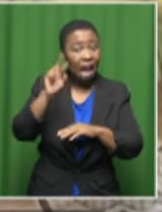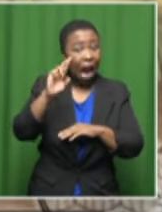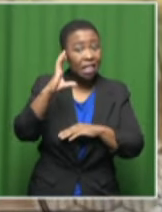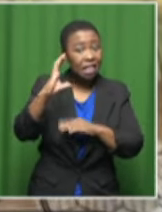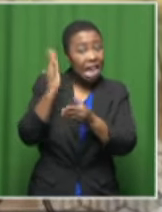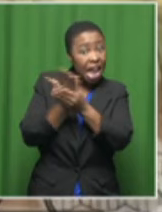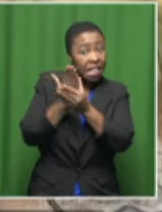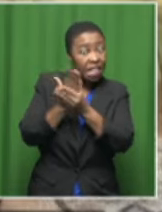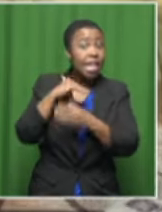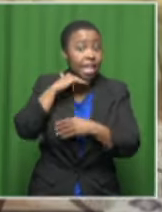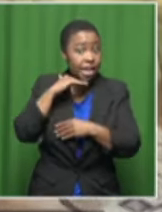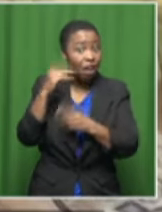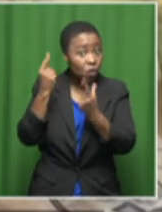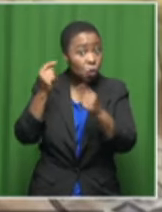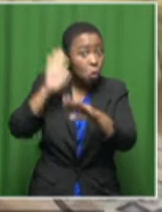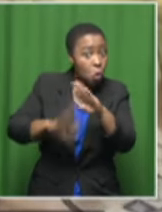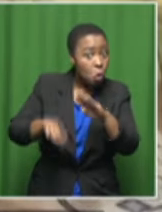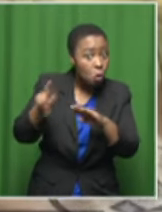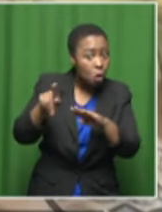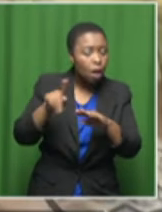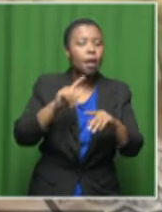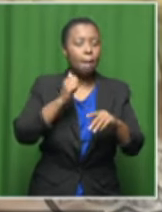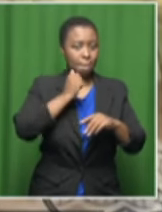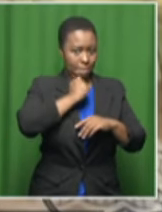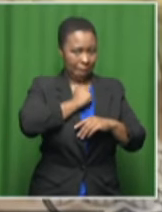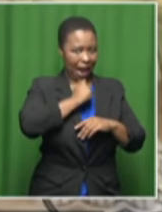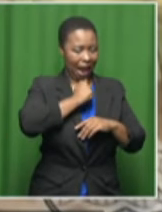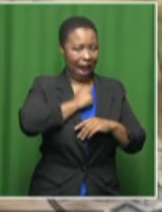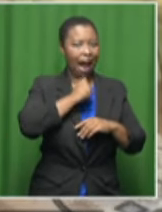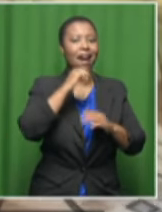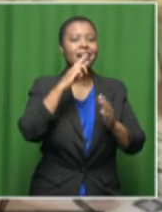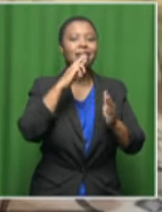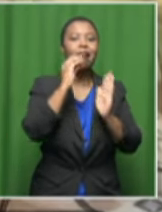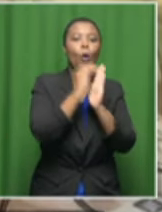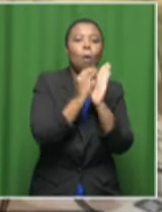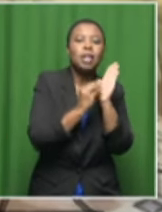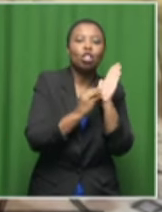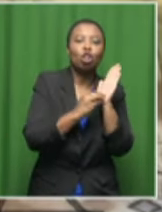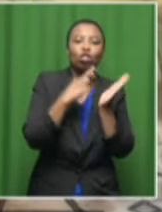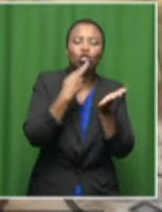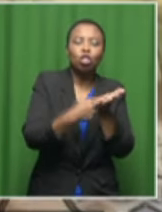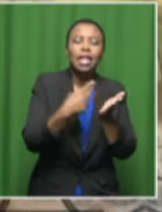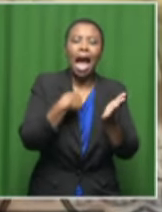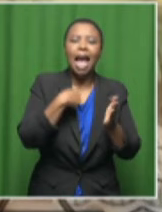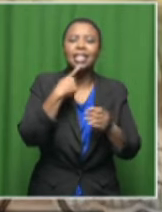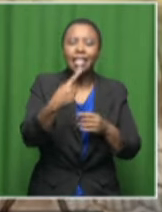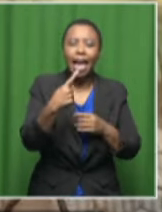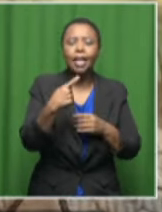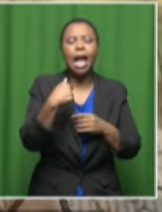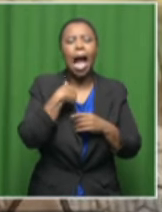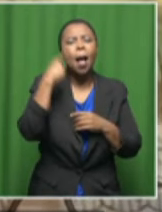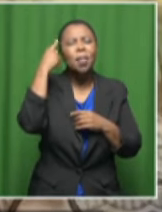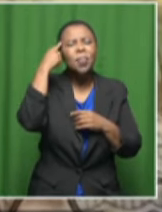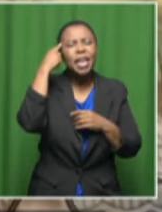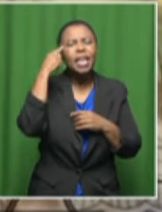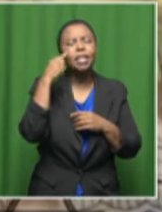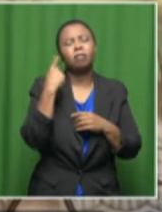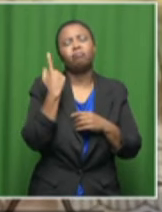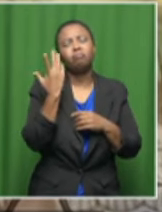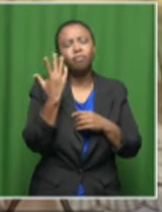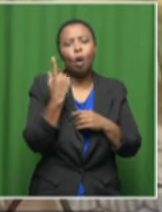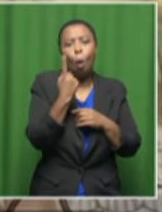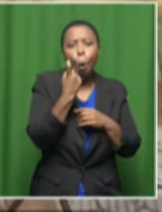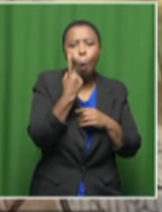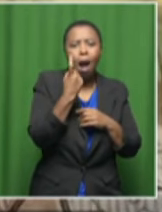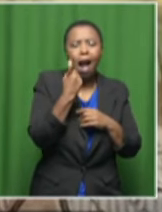cases. Then I said in my recommendations that I think this is one matter that needs